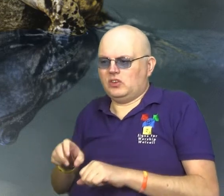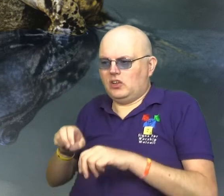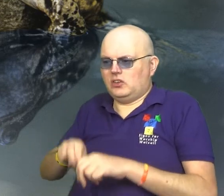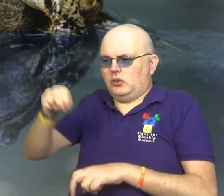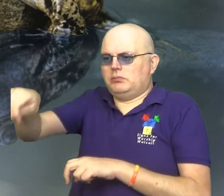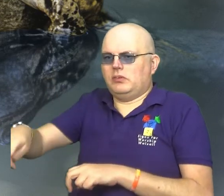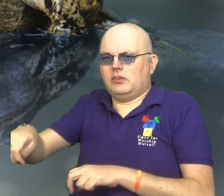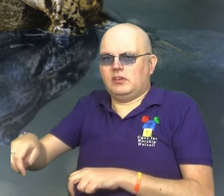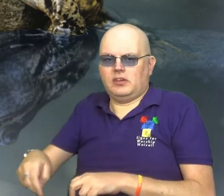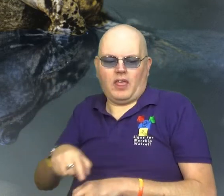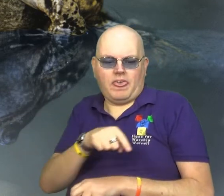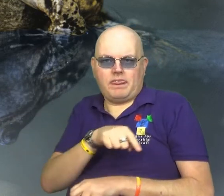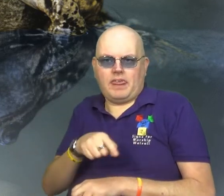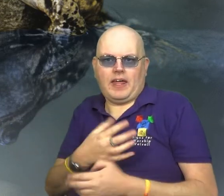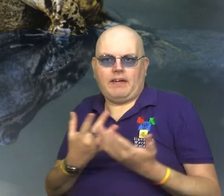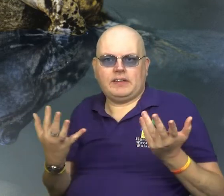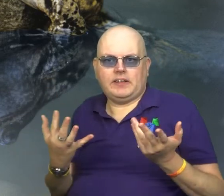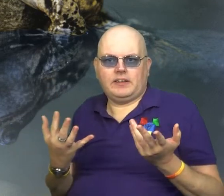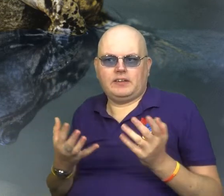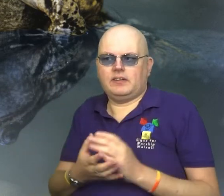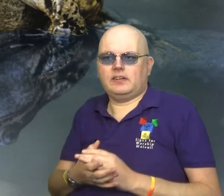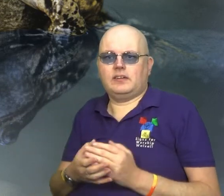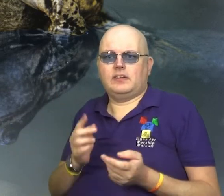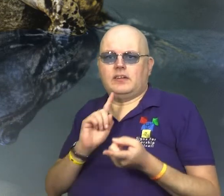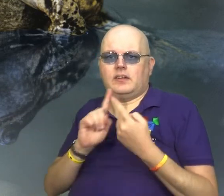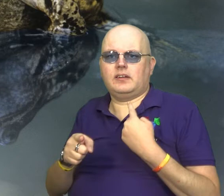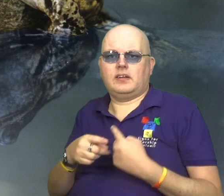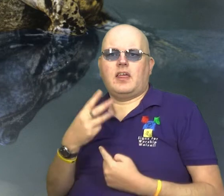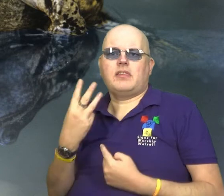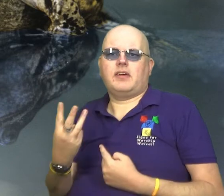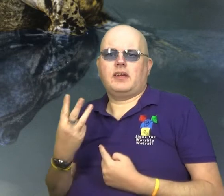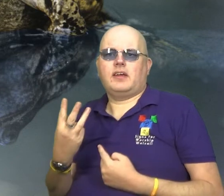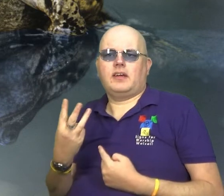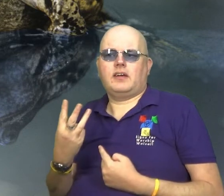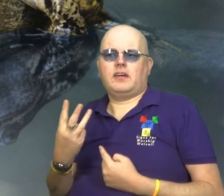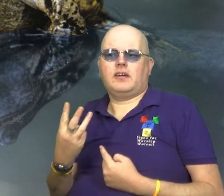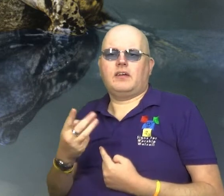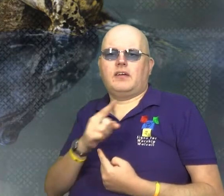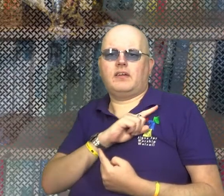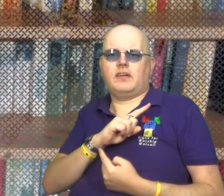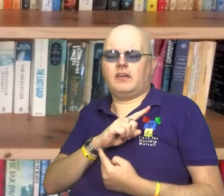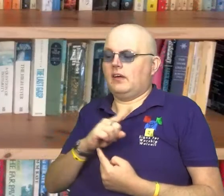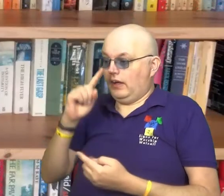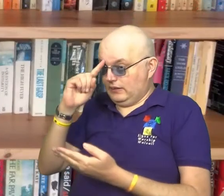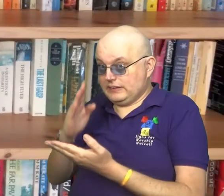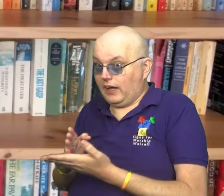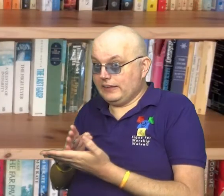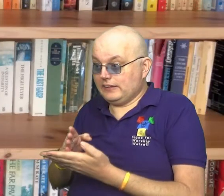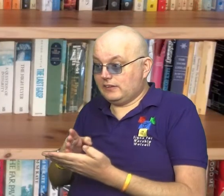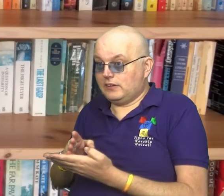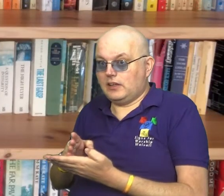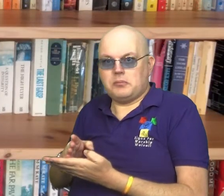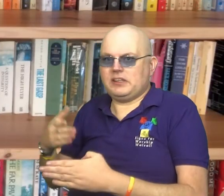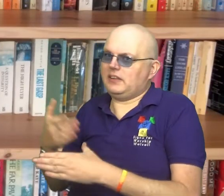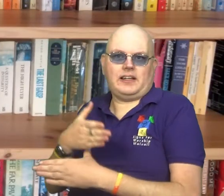decides to jump. How many are left? The answer is three. The frog made a decision